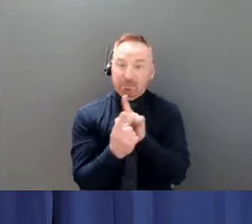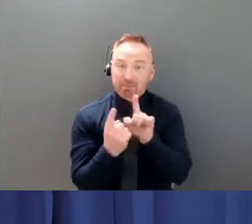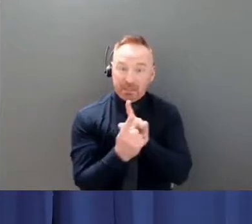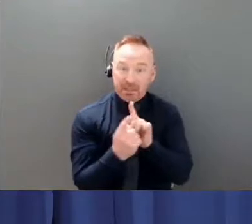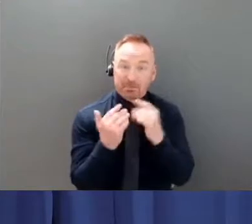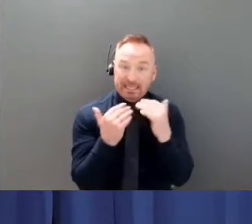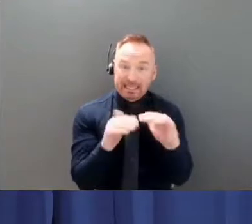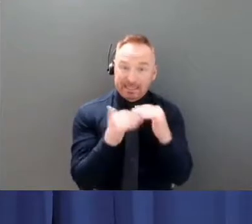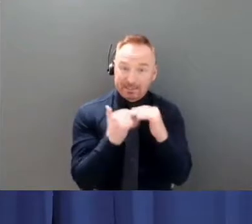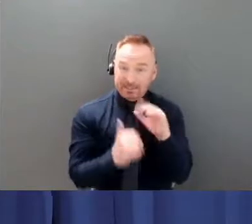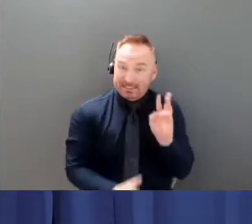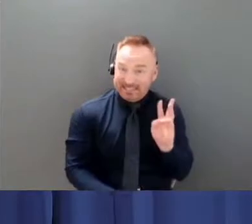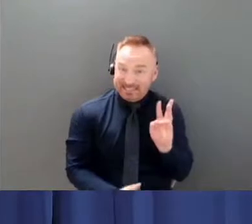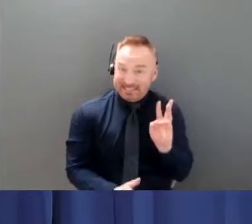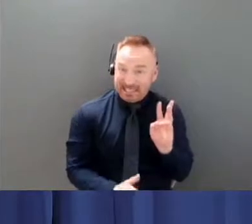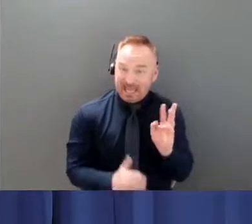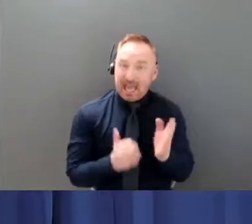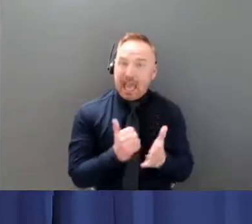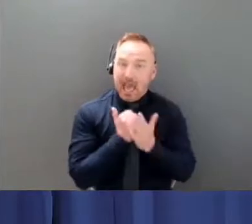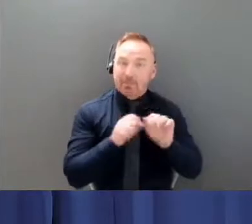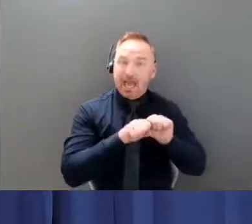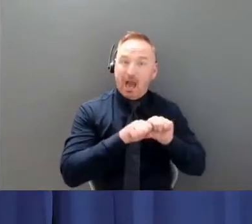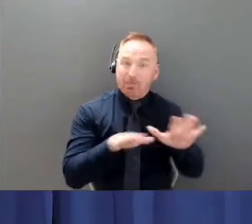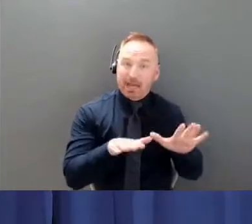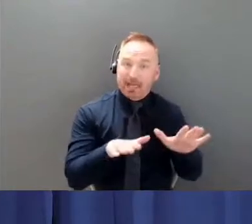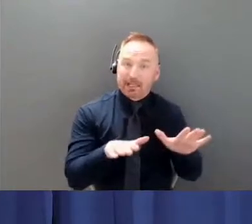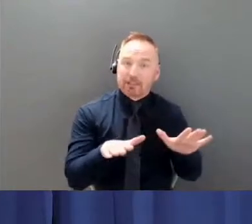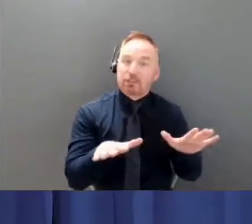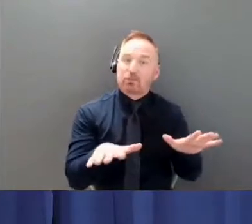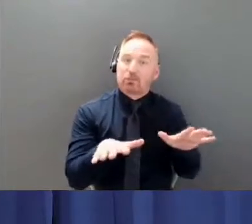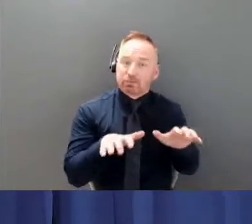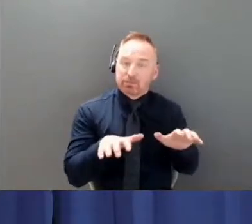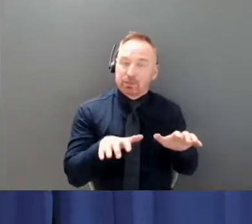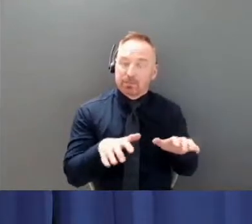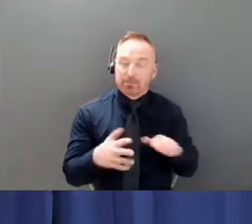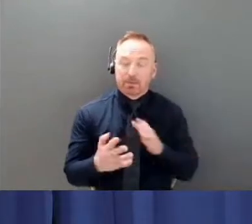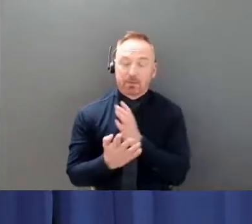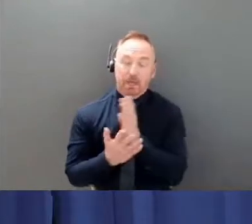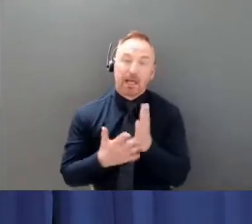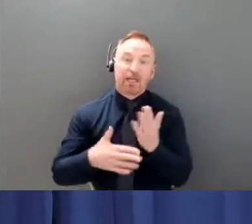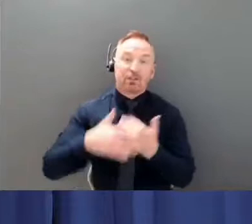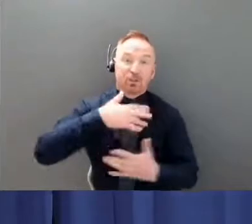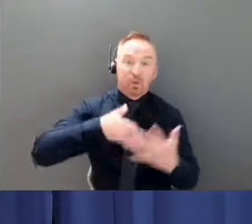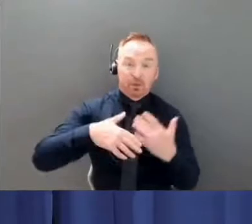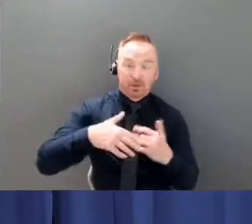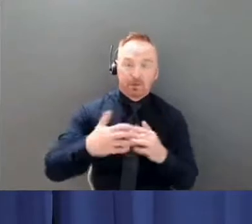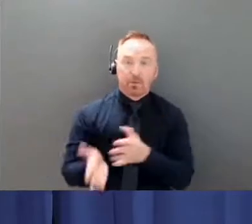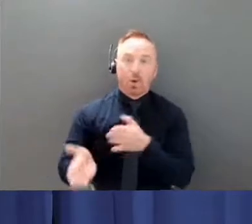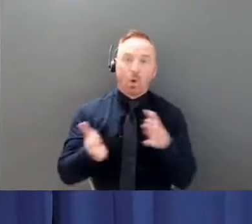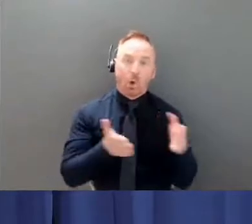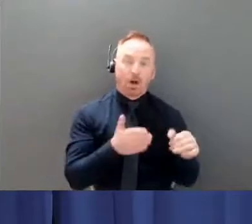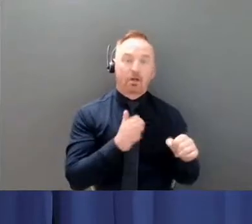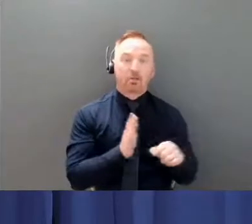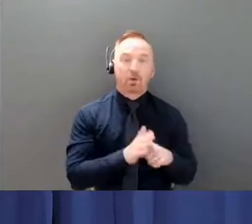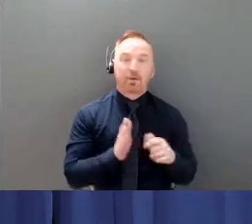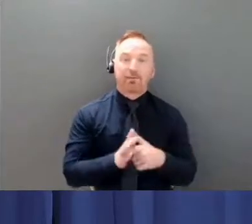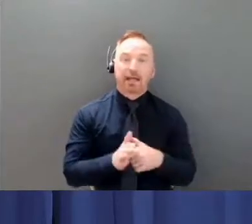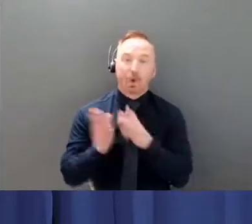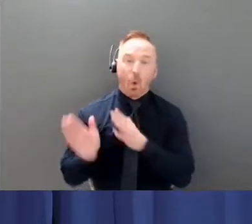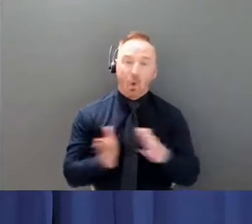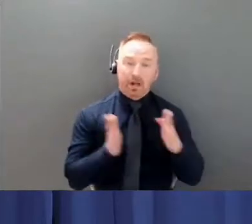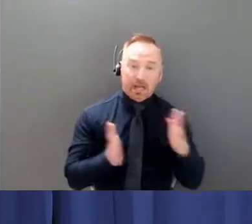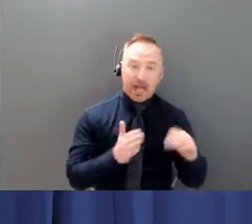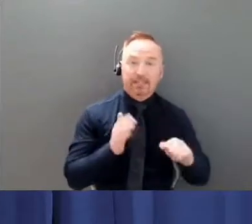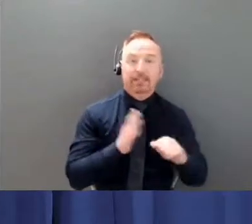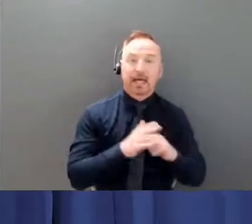now similar to social gatherings organized gatherings increase the overall risk for spread and